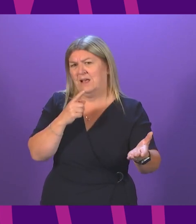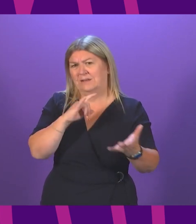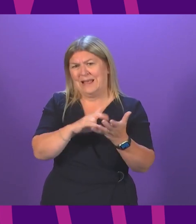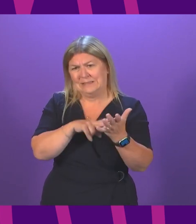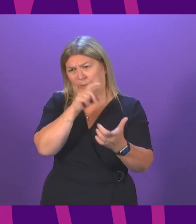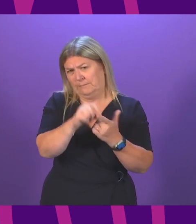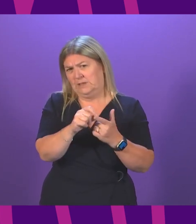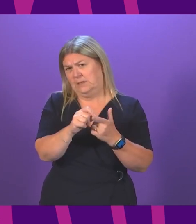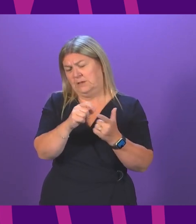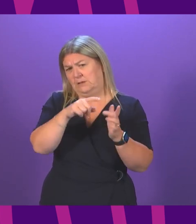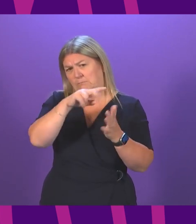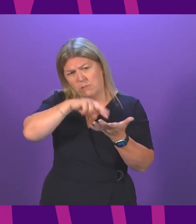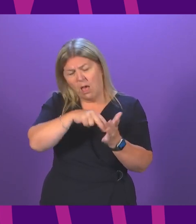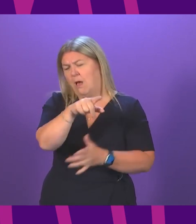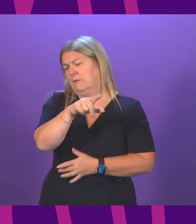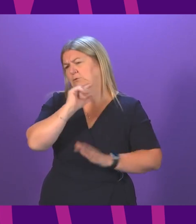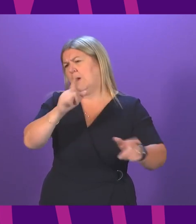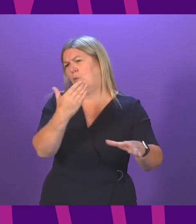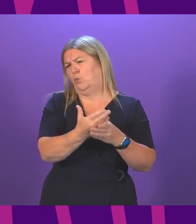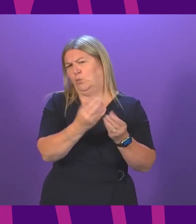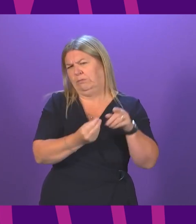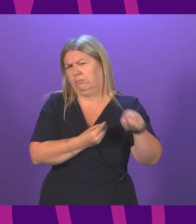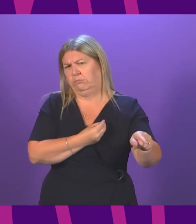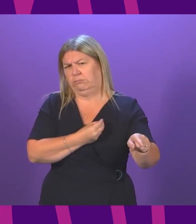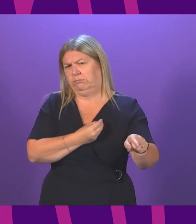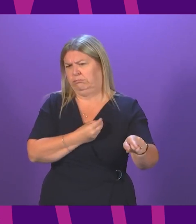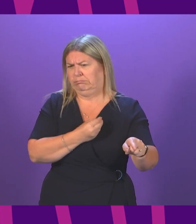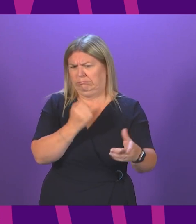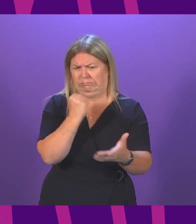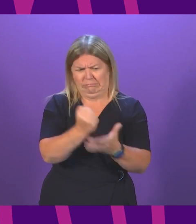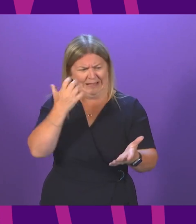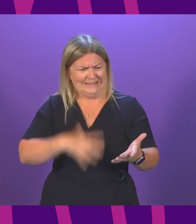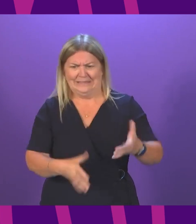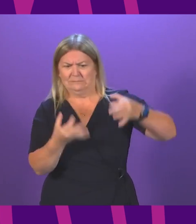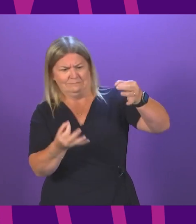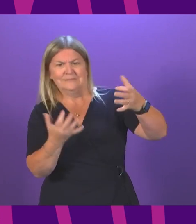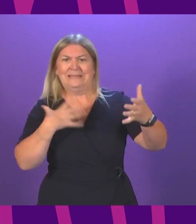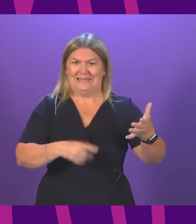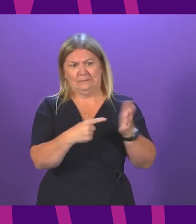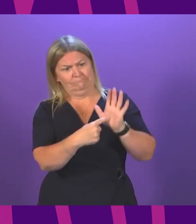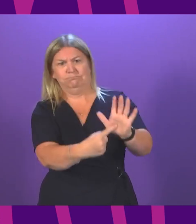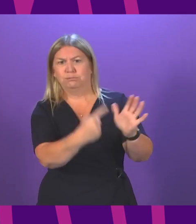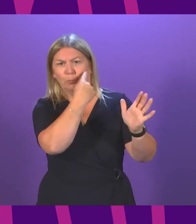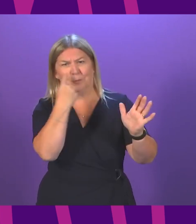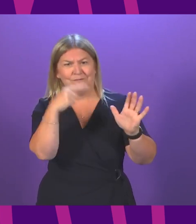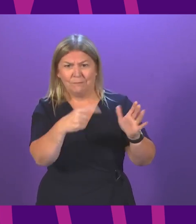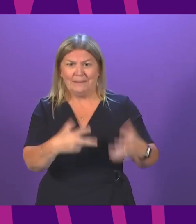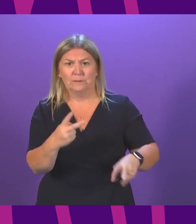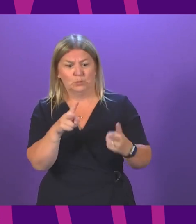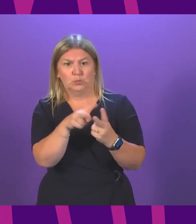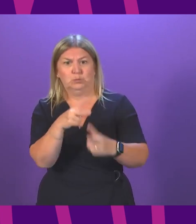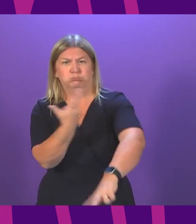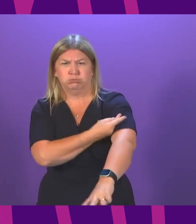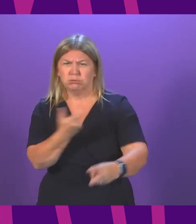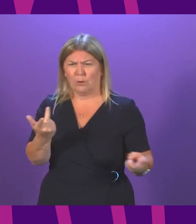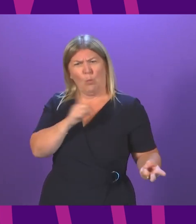unworkable. Industry groups need answers about this scheme before her government introduces it. Why haven't they had